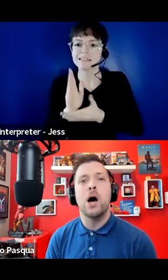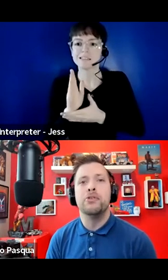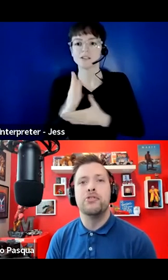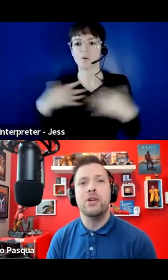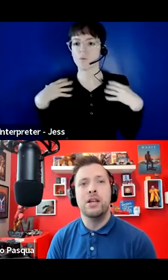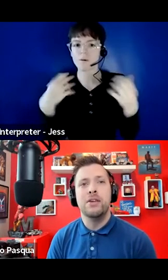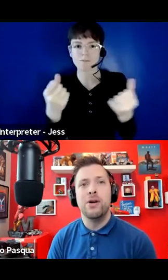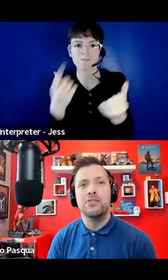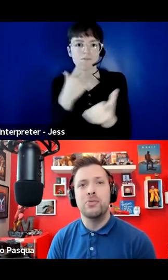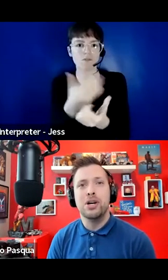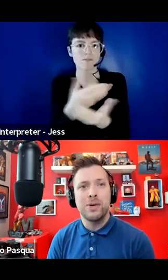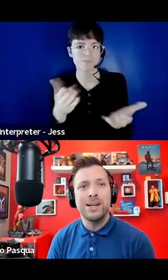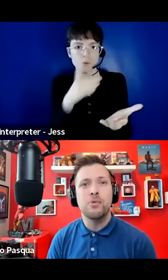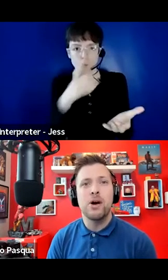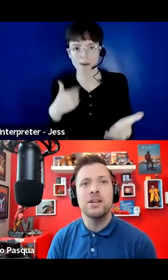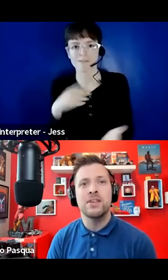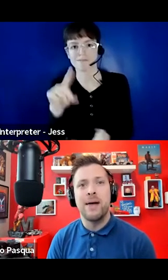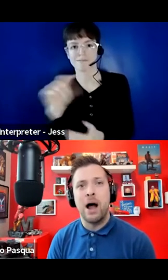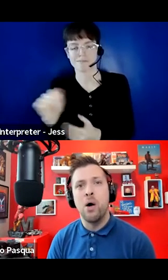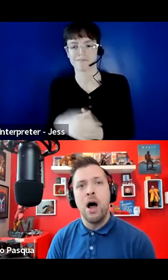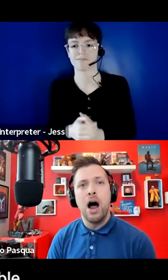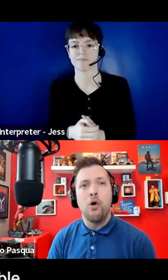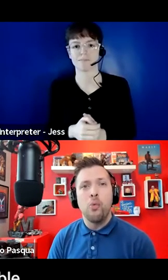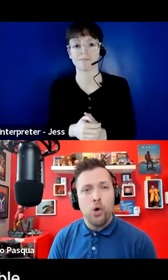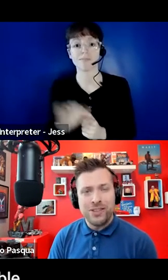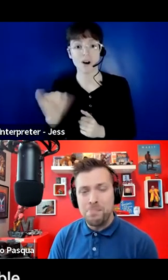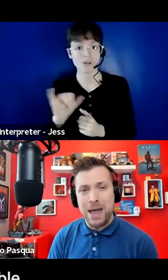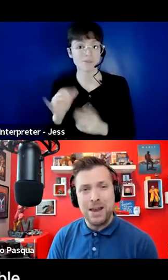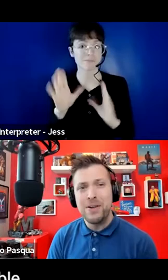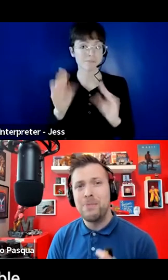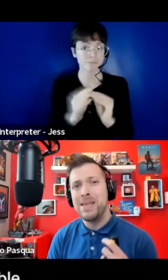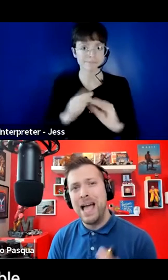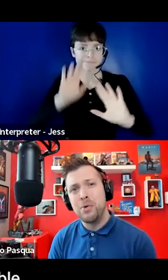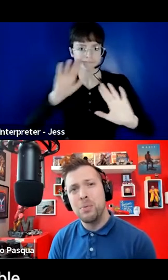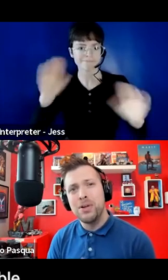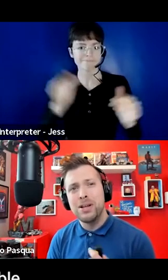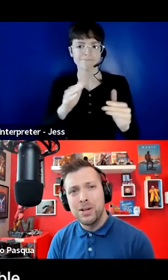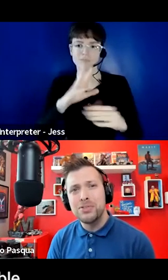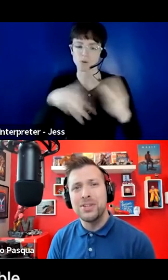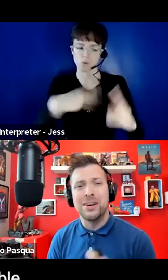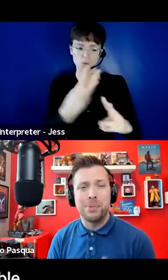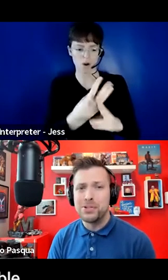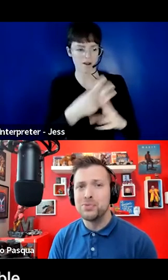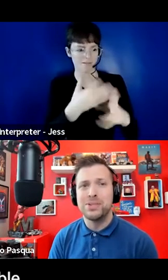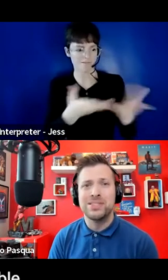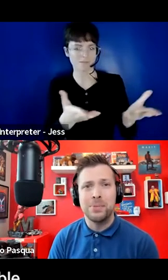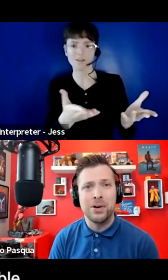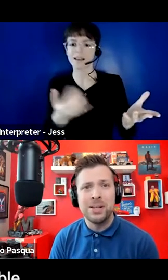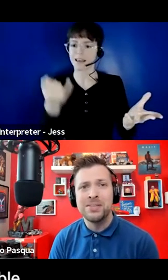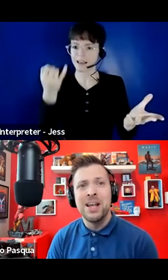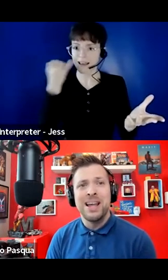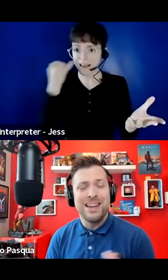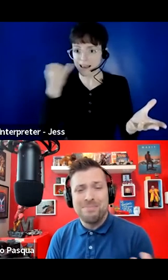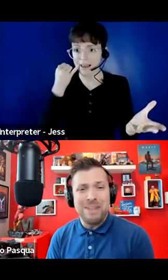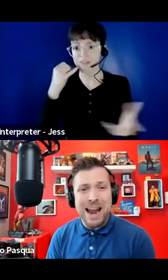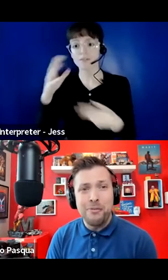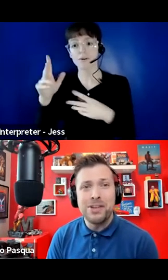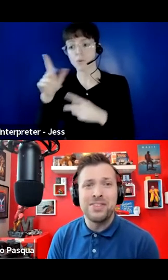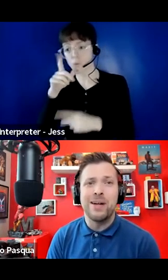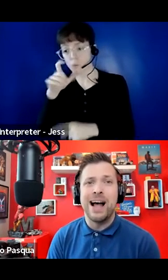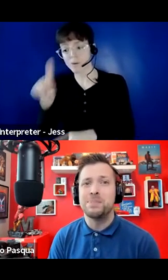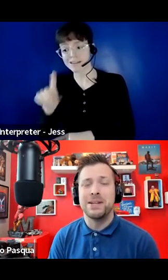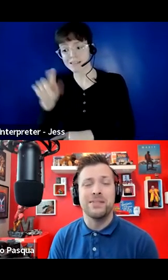also an opportunity for us to increase awareness of how our world can benefit from the equitable inclusion of persons with disabilities in